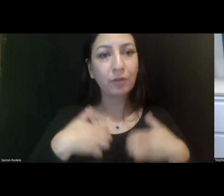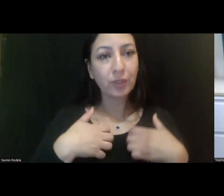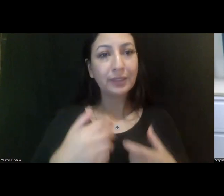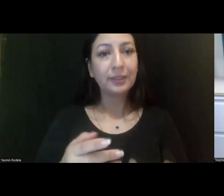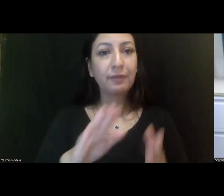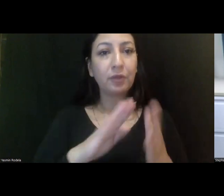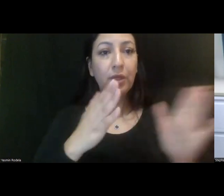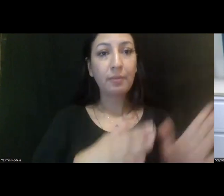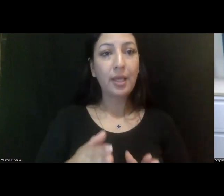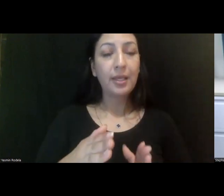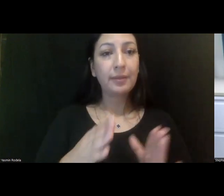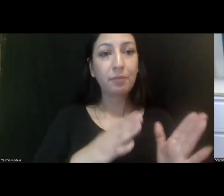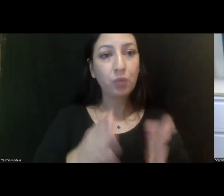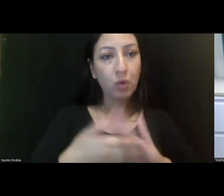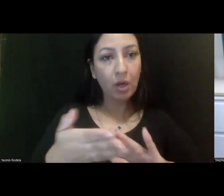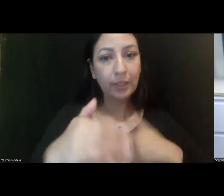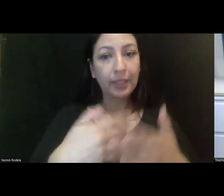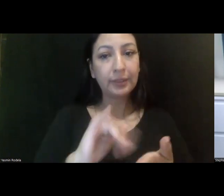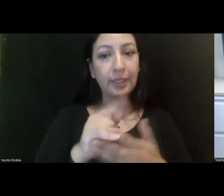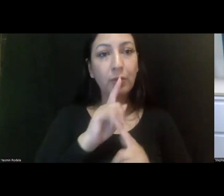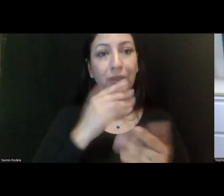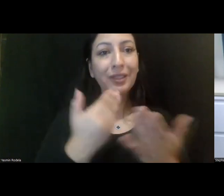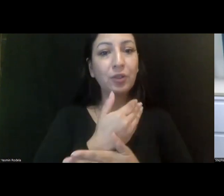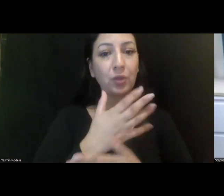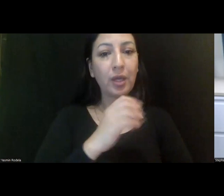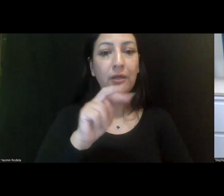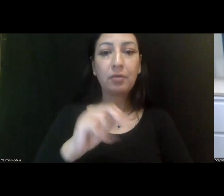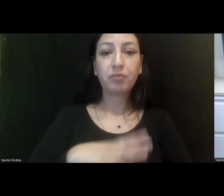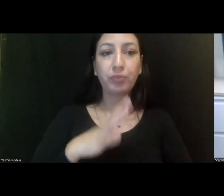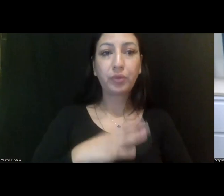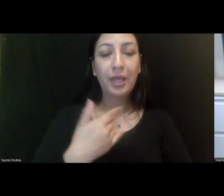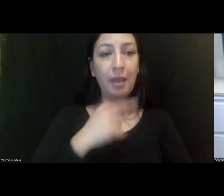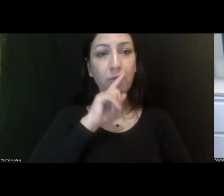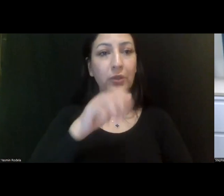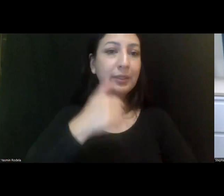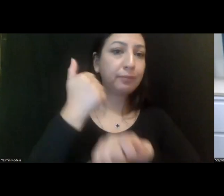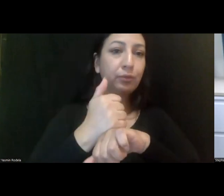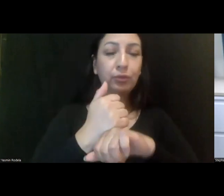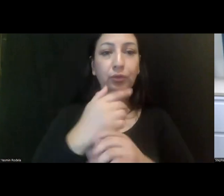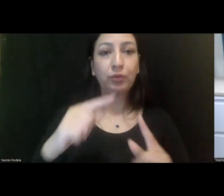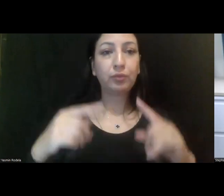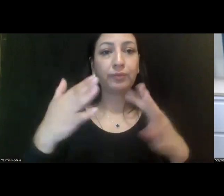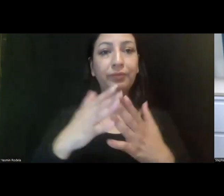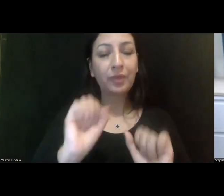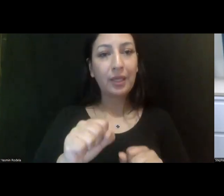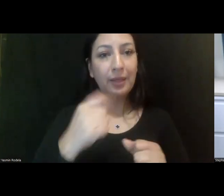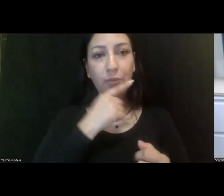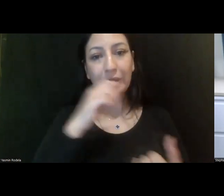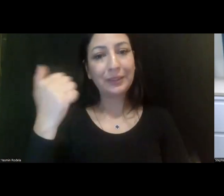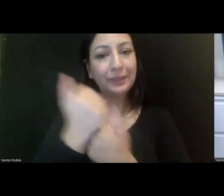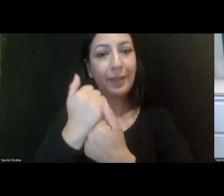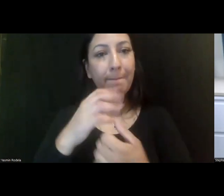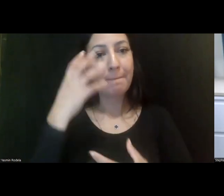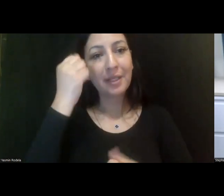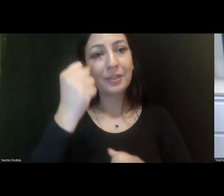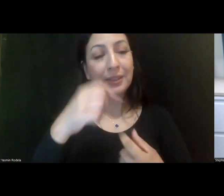community planning process that was new and novel and has been the cornerstone of what has made the Mental Health Services Act special, um,